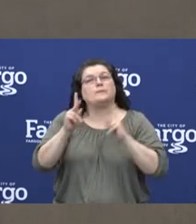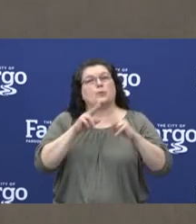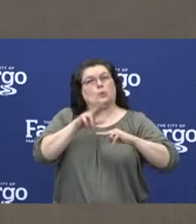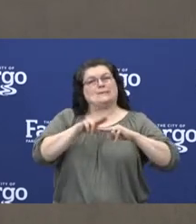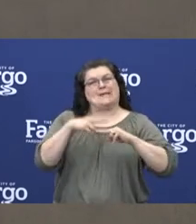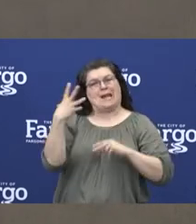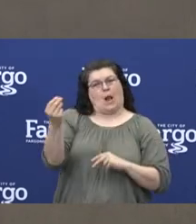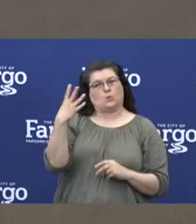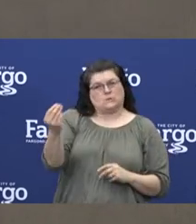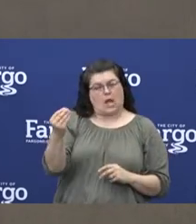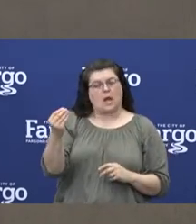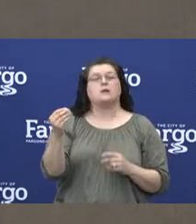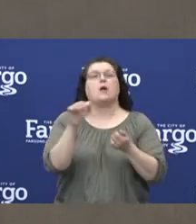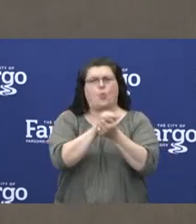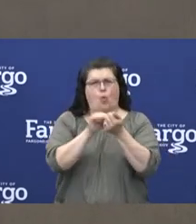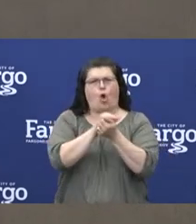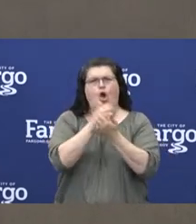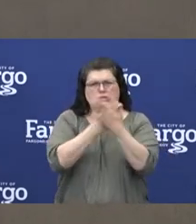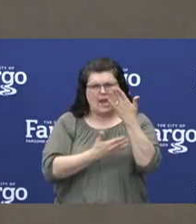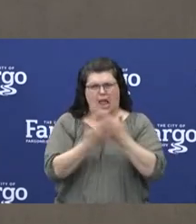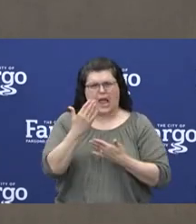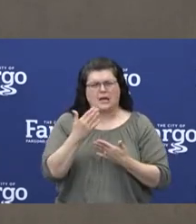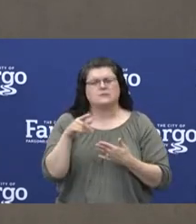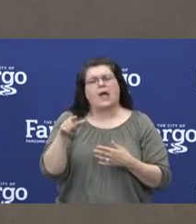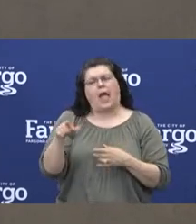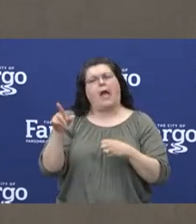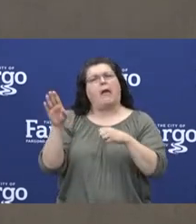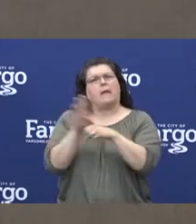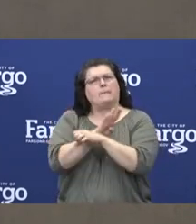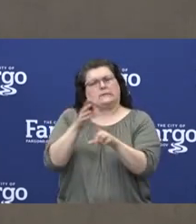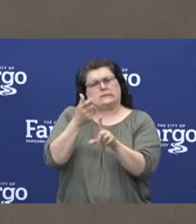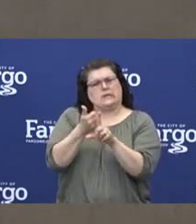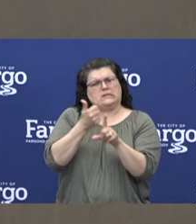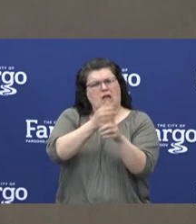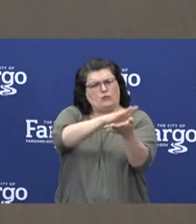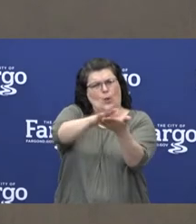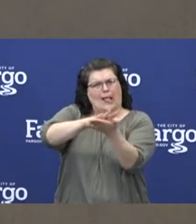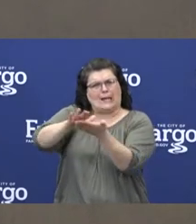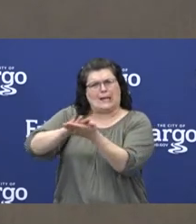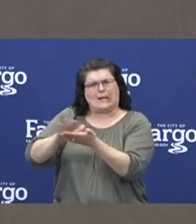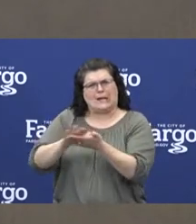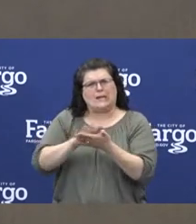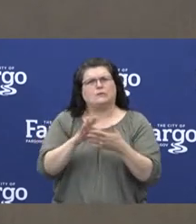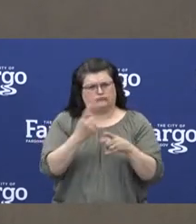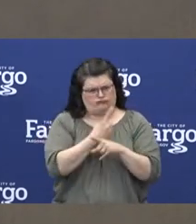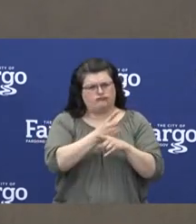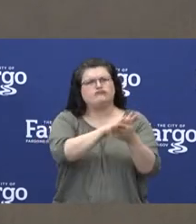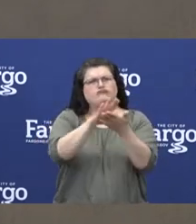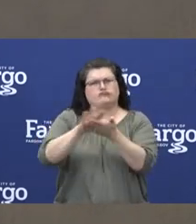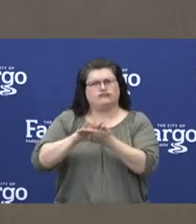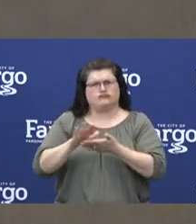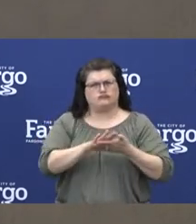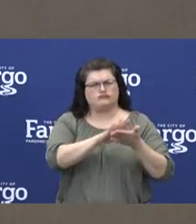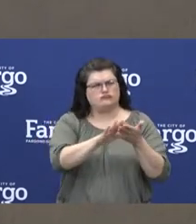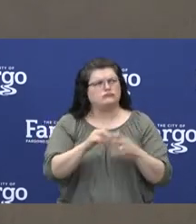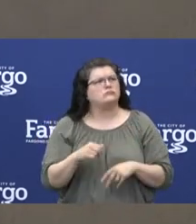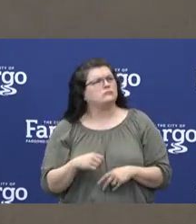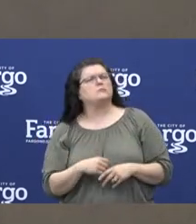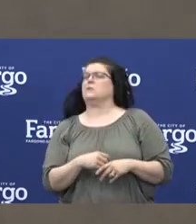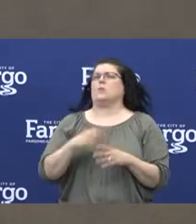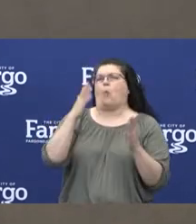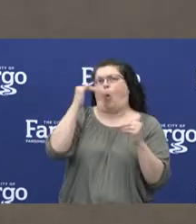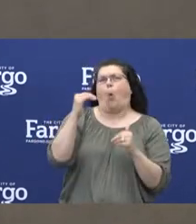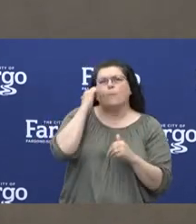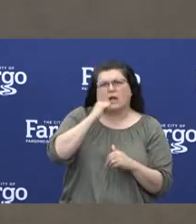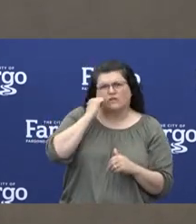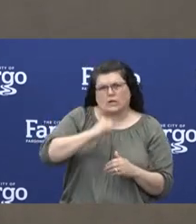hands, and of course the facilities to be cleaned and sanitized on a regular basis and preferably daily.